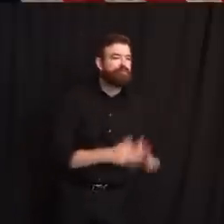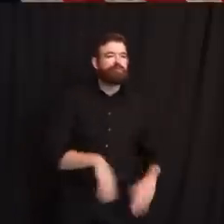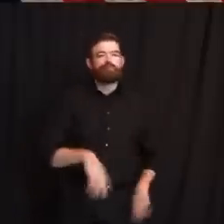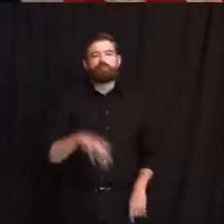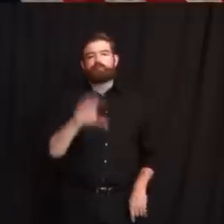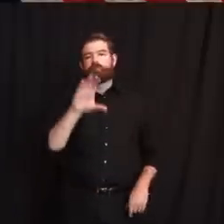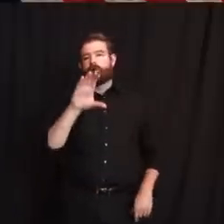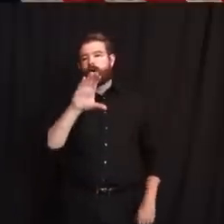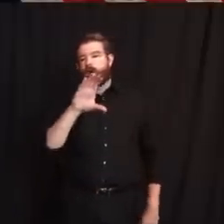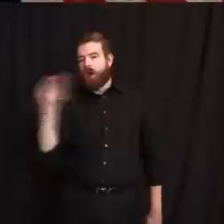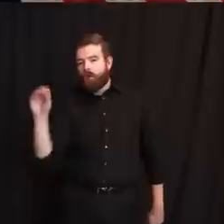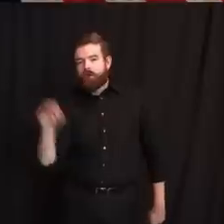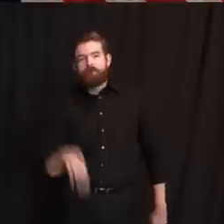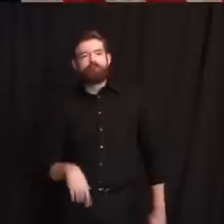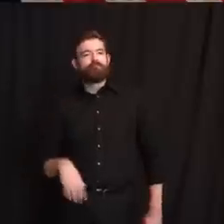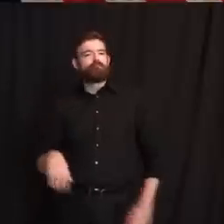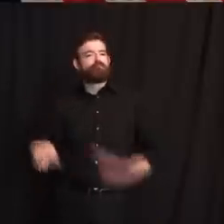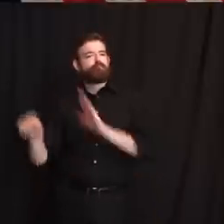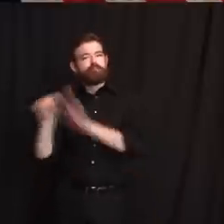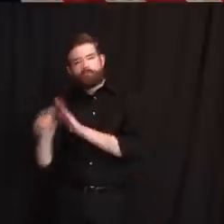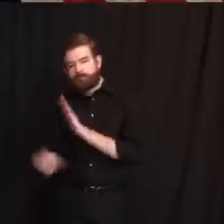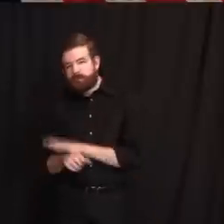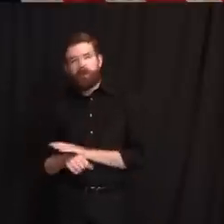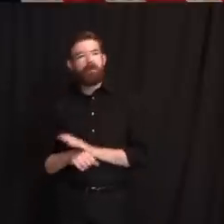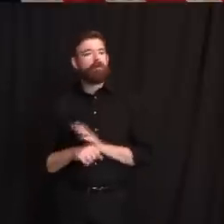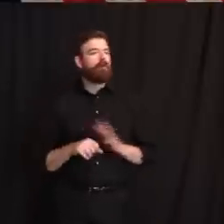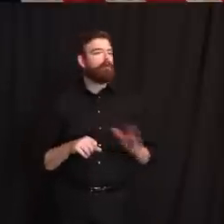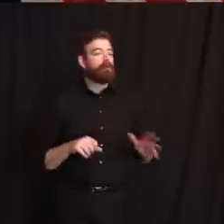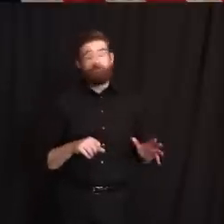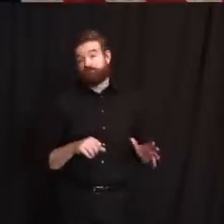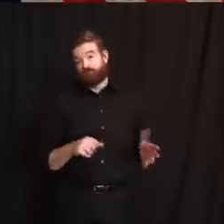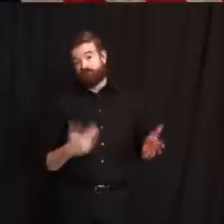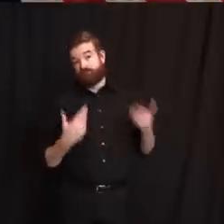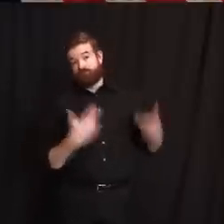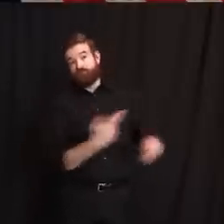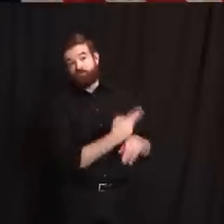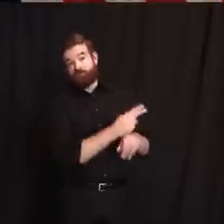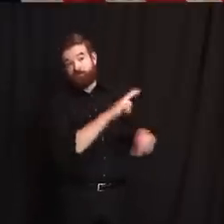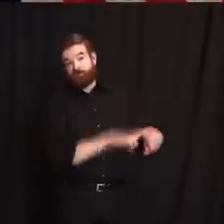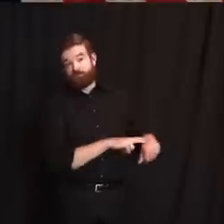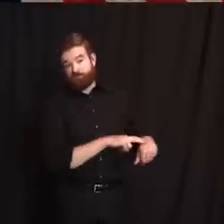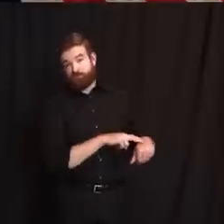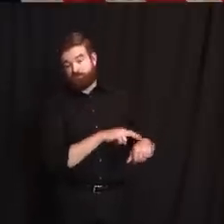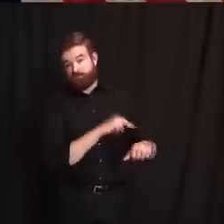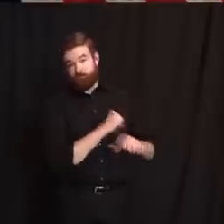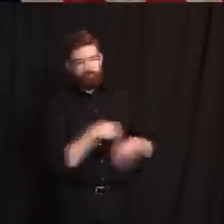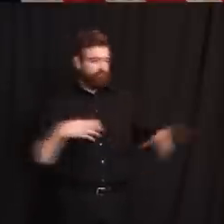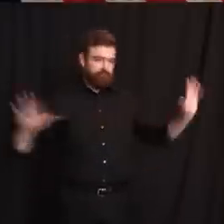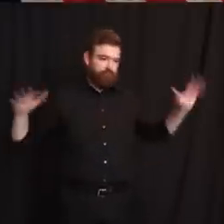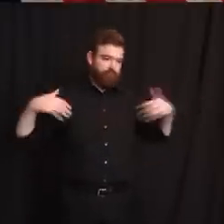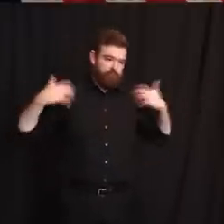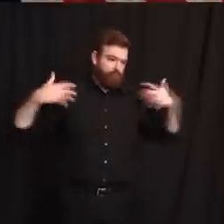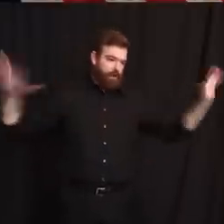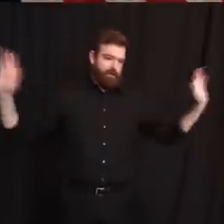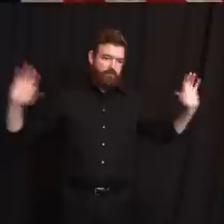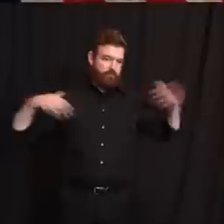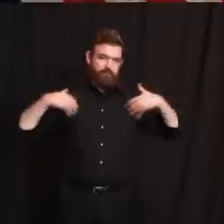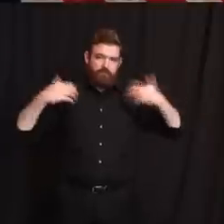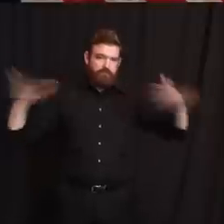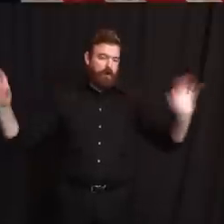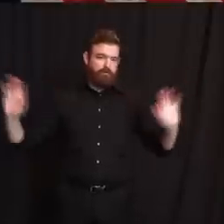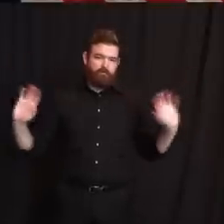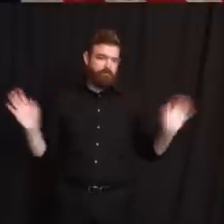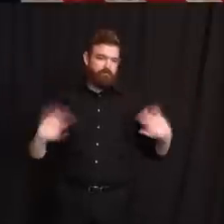police, especially. And I'm knocking on wood because I hope it stays that way, whether it's through mutual aid arrangements